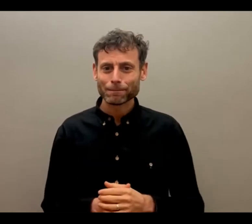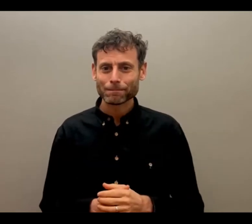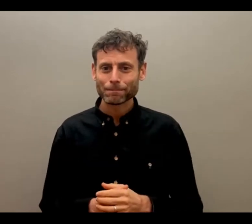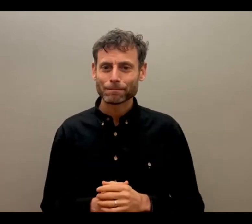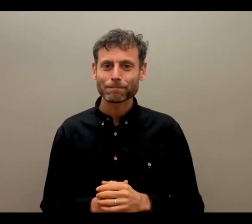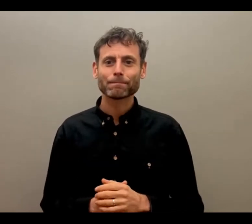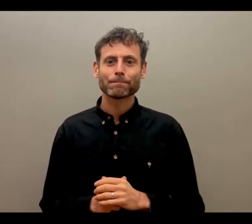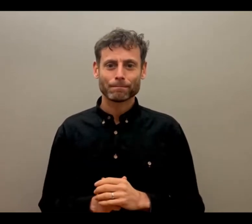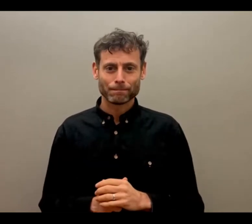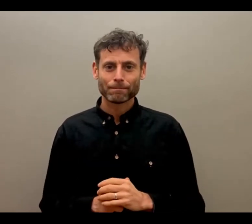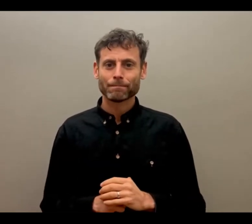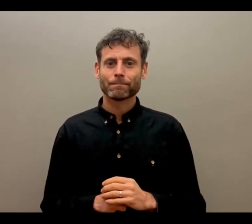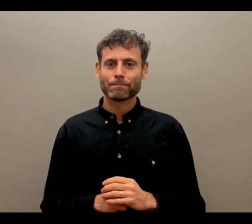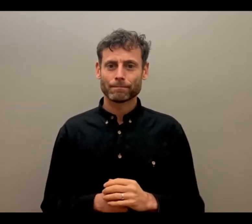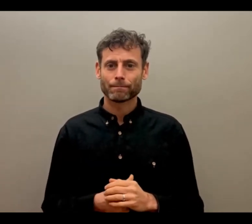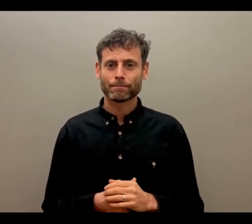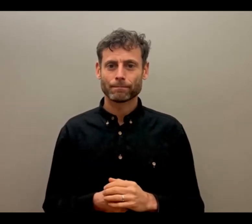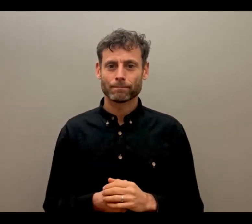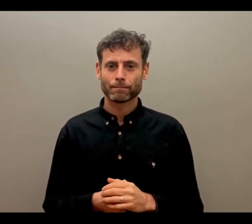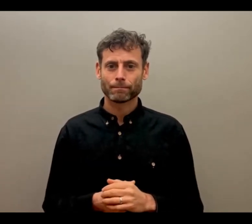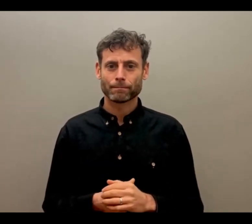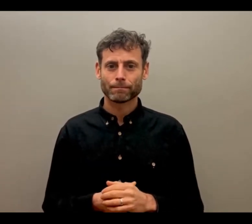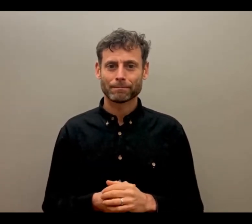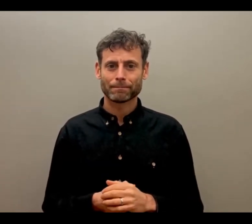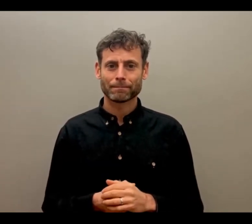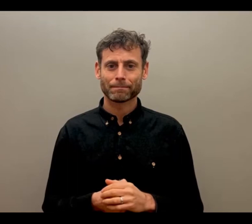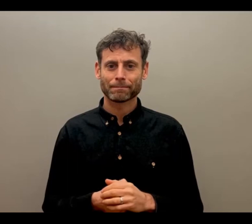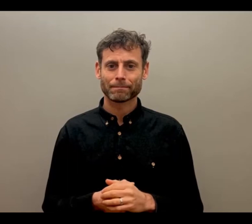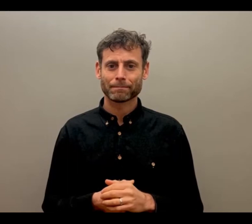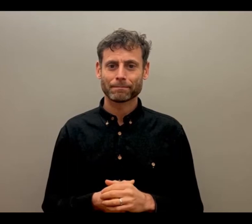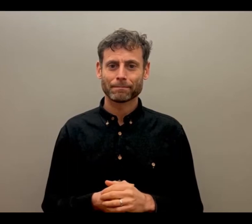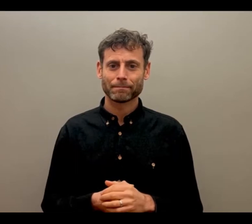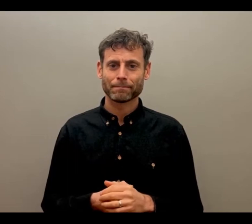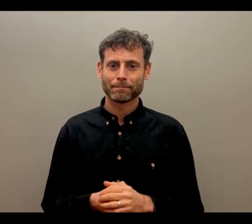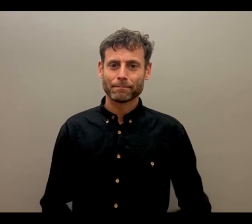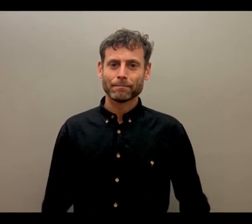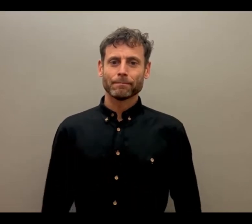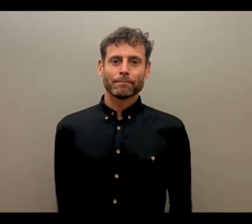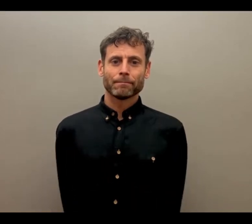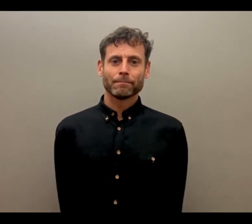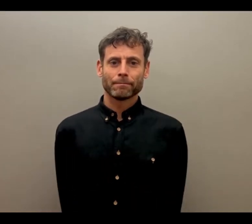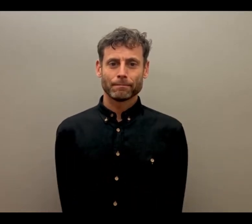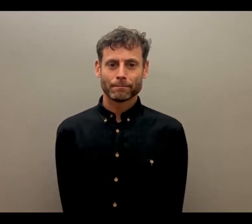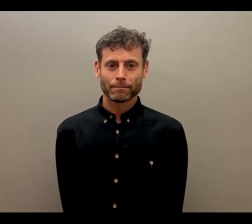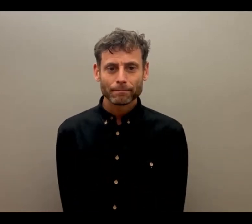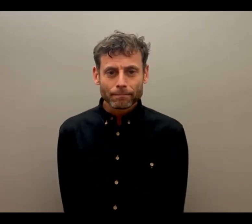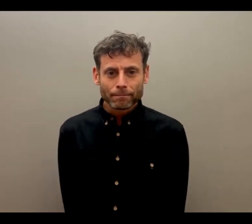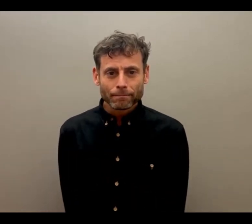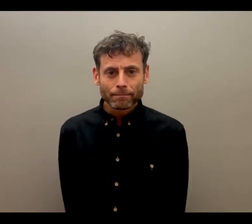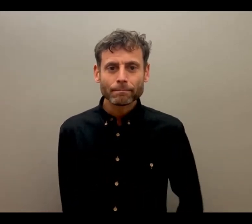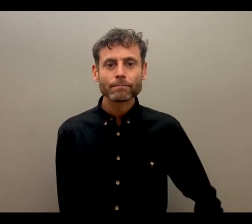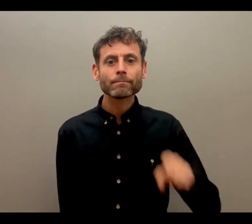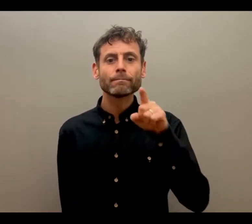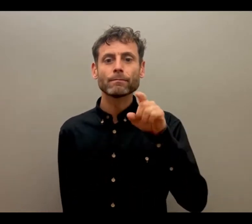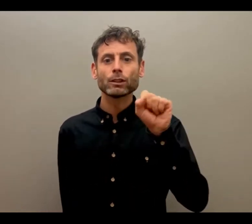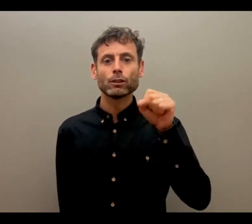So hi, Colette. I'll